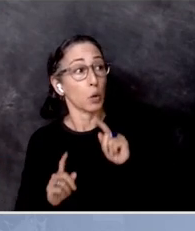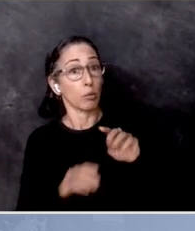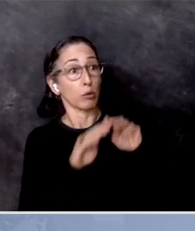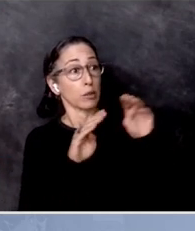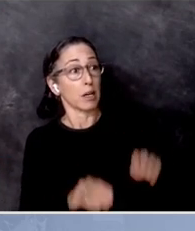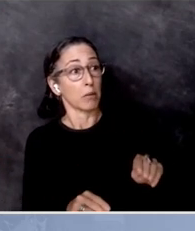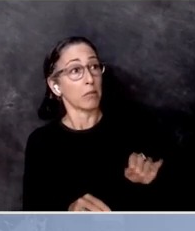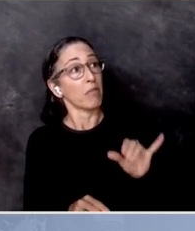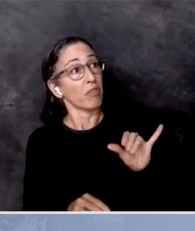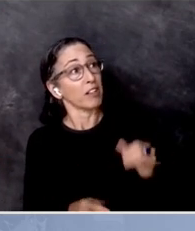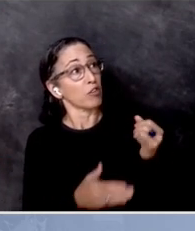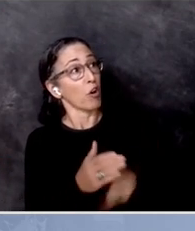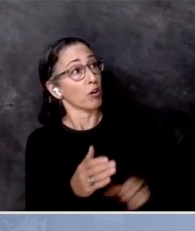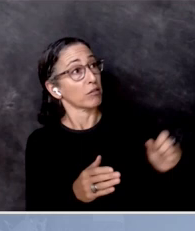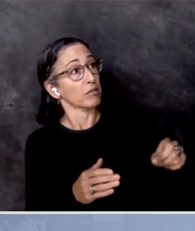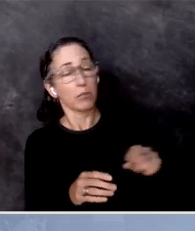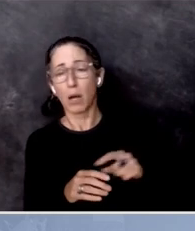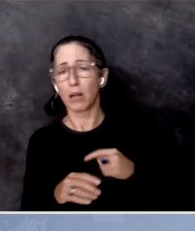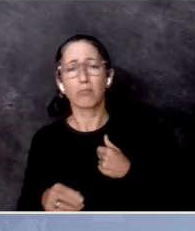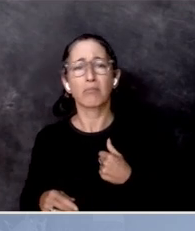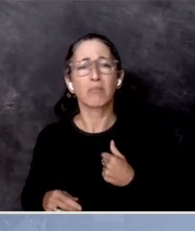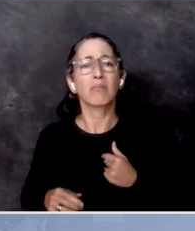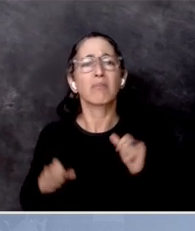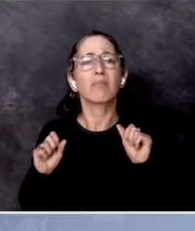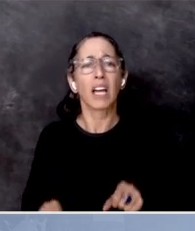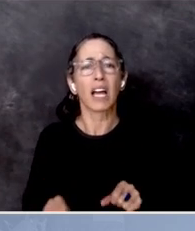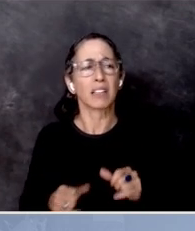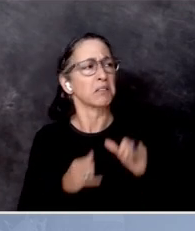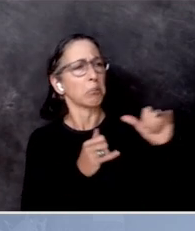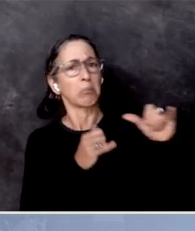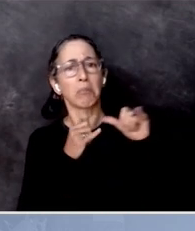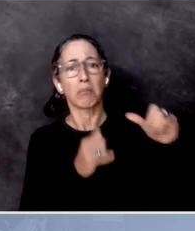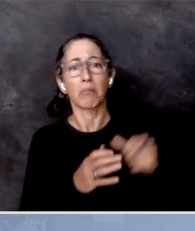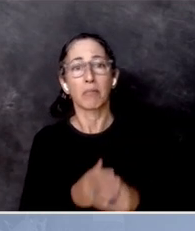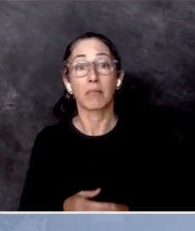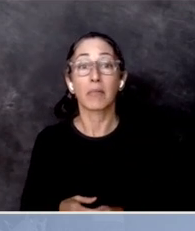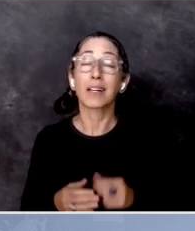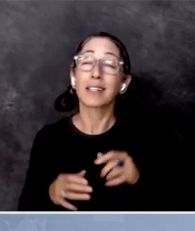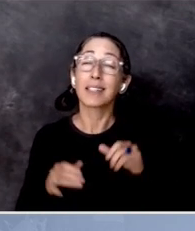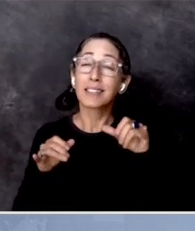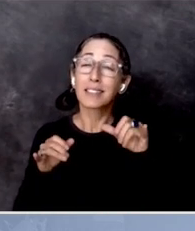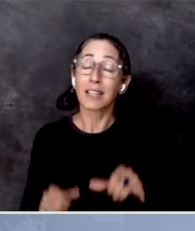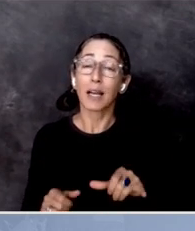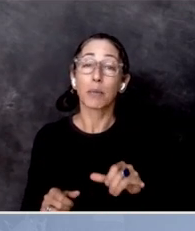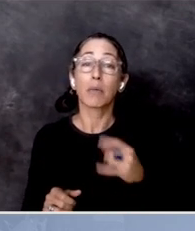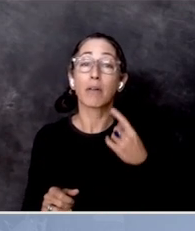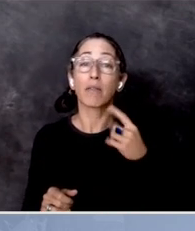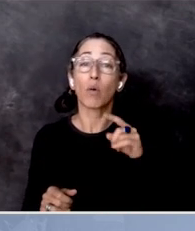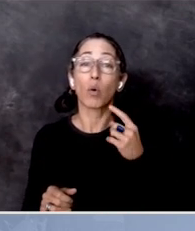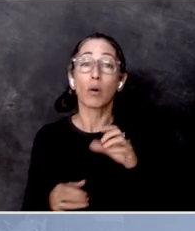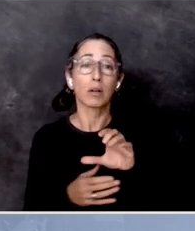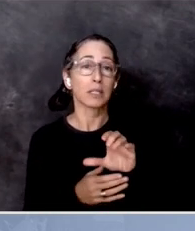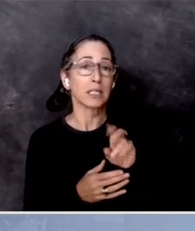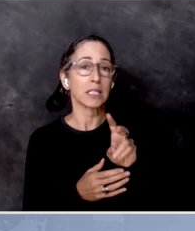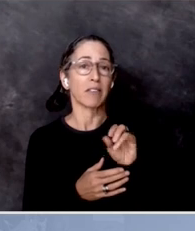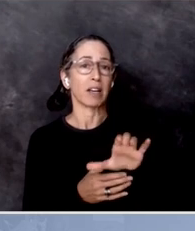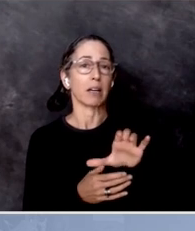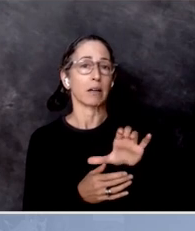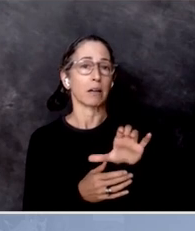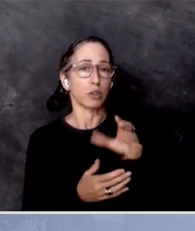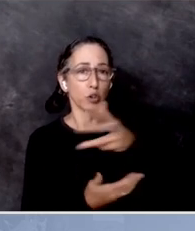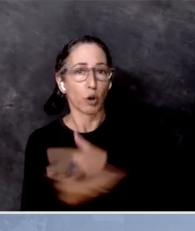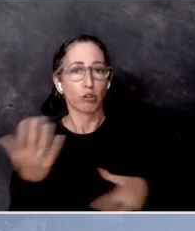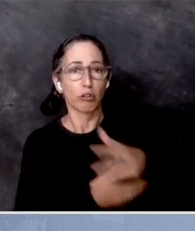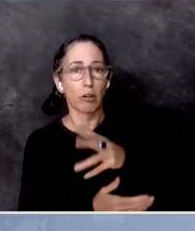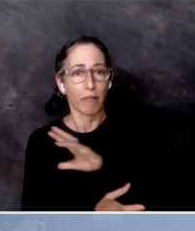art is me drawing something. And the same is true when it comes to civic involvement. It's like,